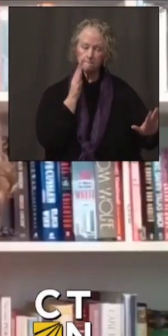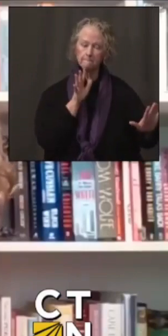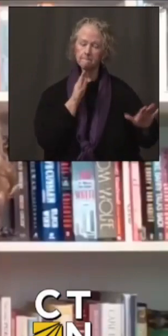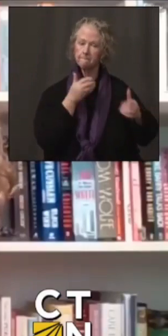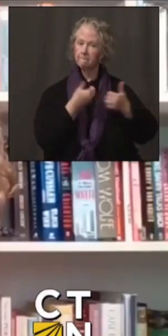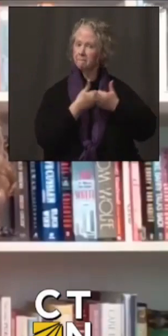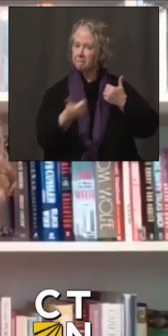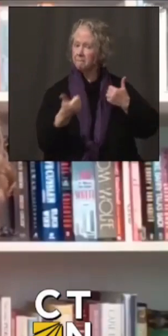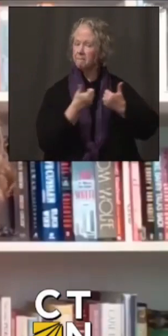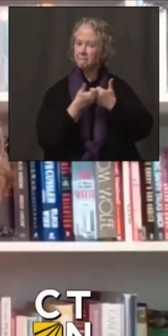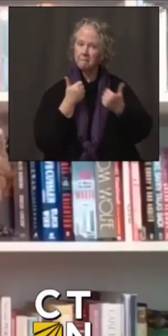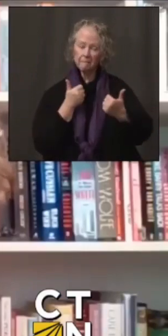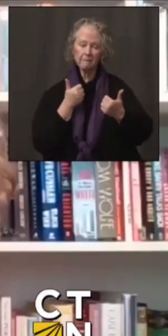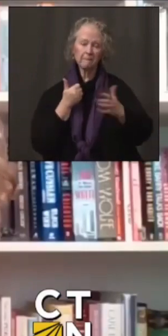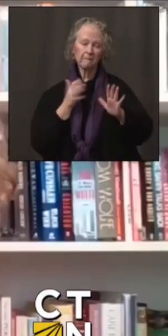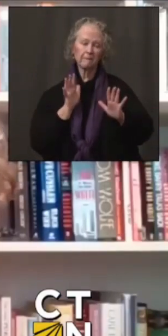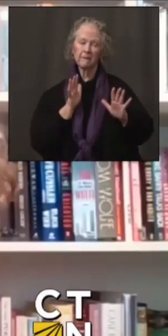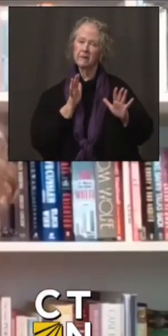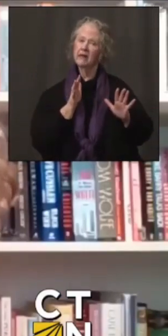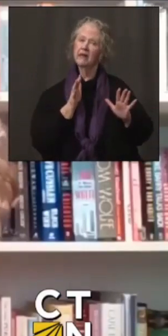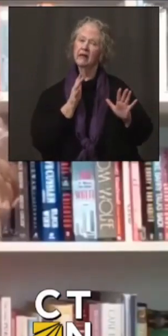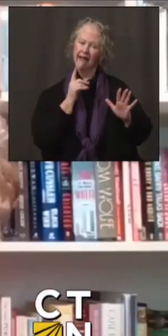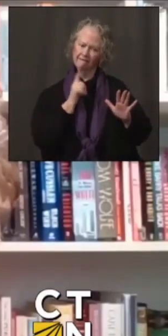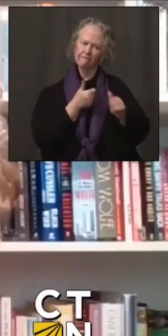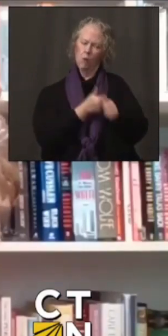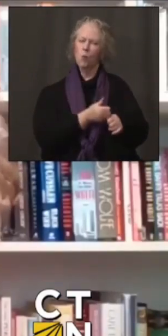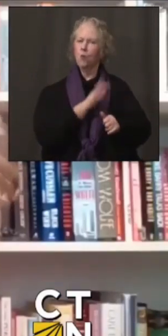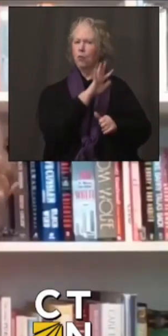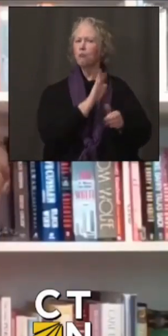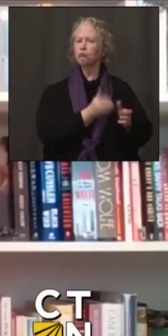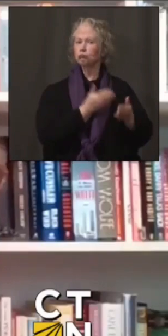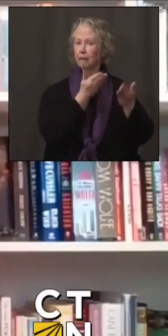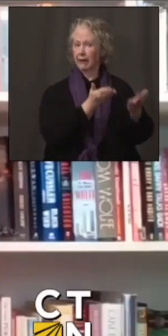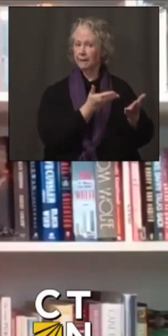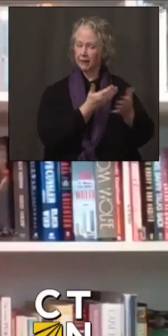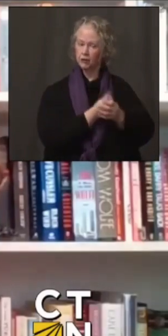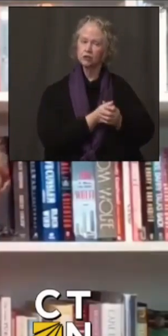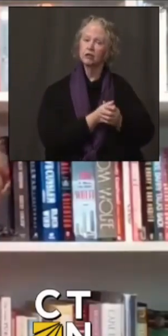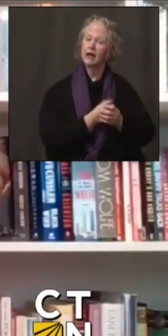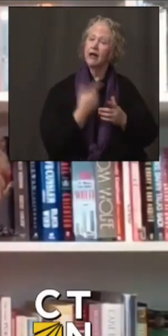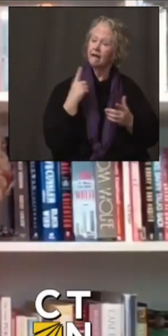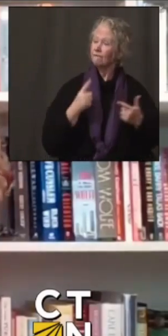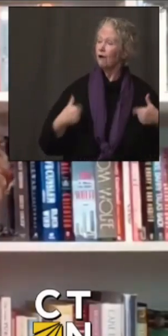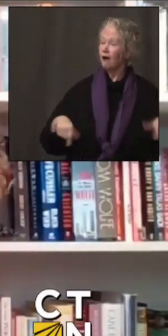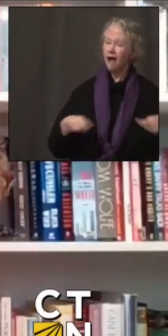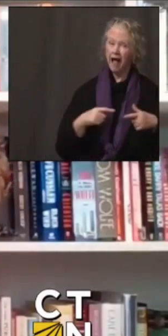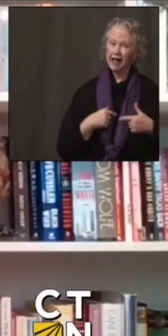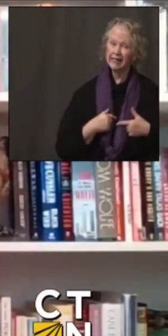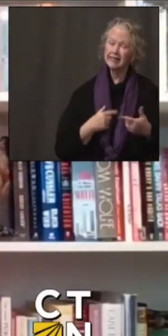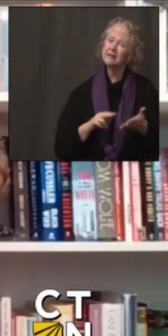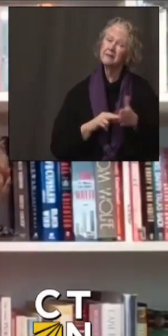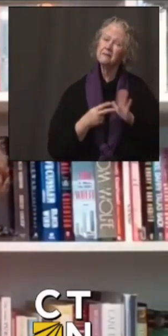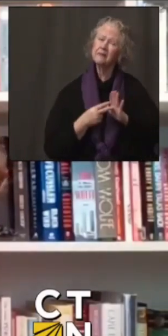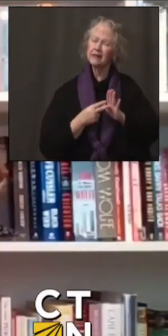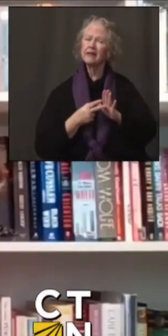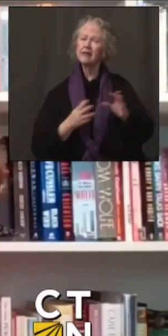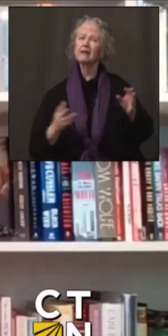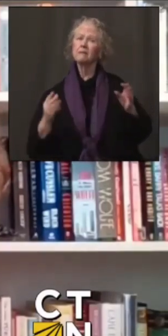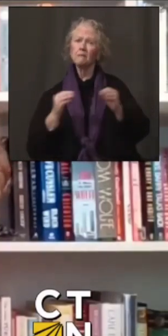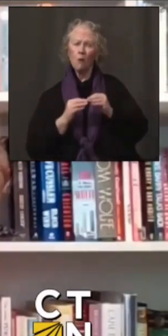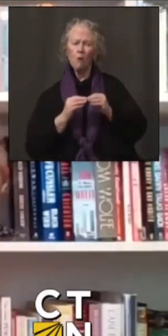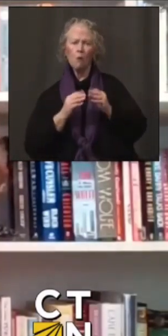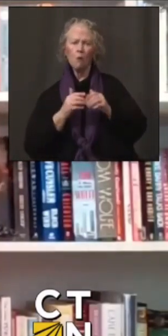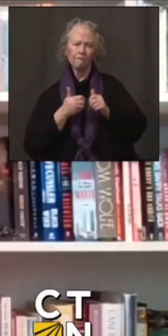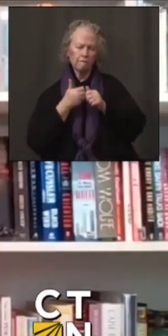Stay isolated and quarantine for the recommended period of time. And for all the rest of us, it means double down on the mask and the physical distancing